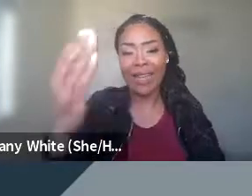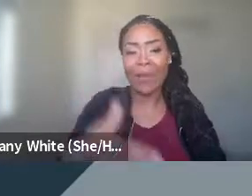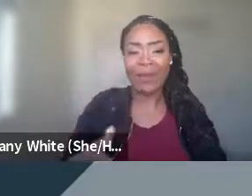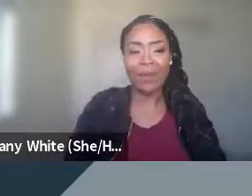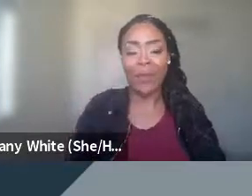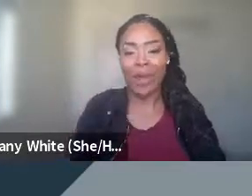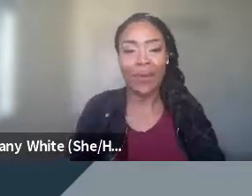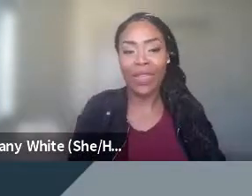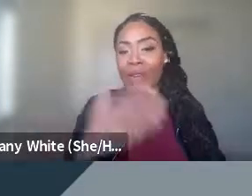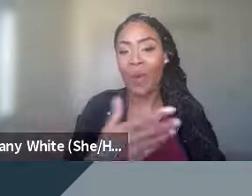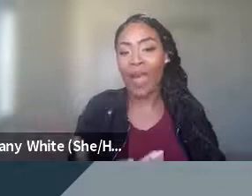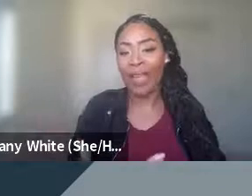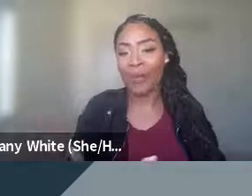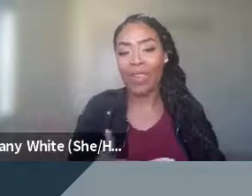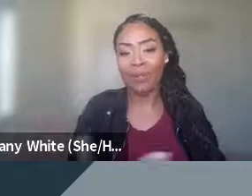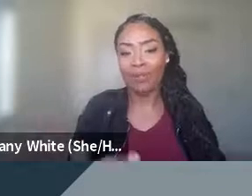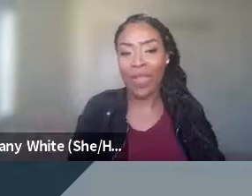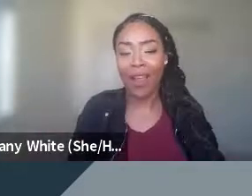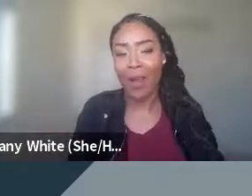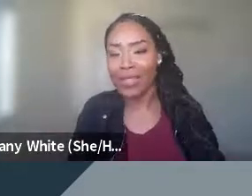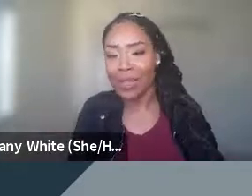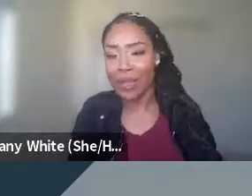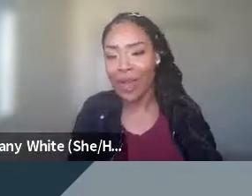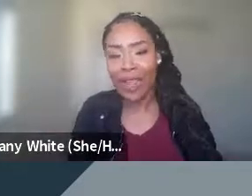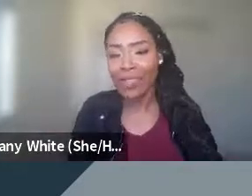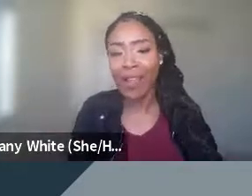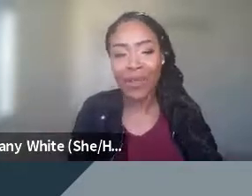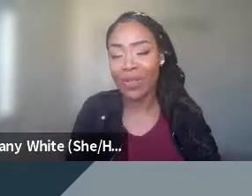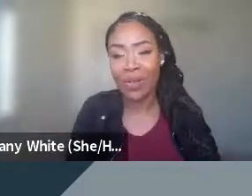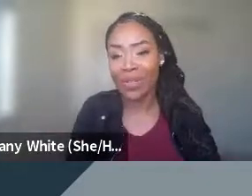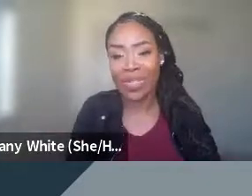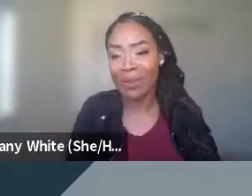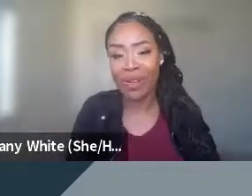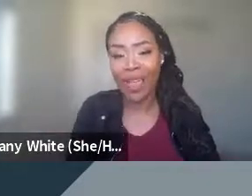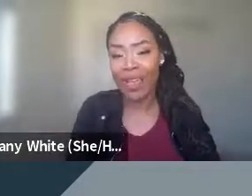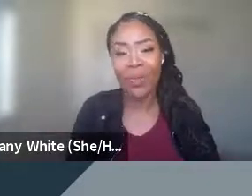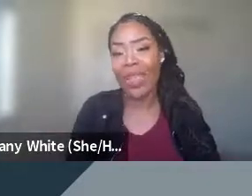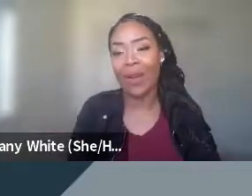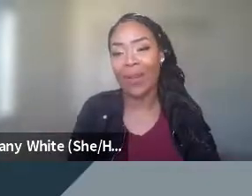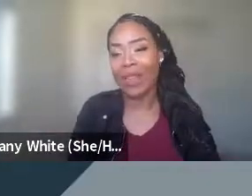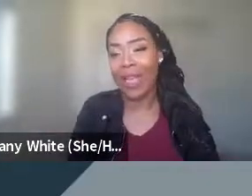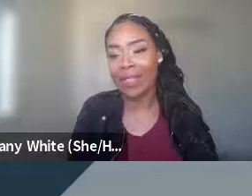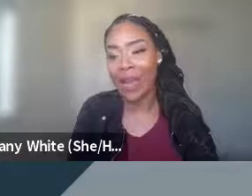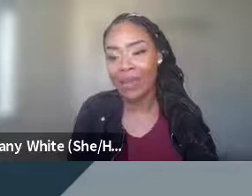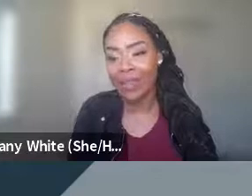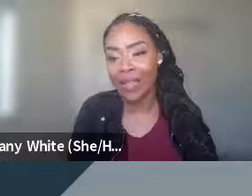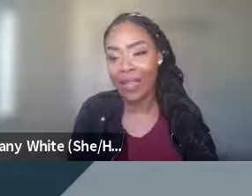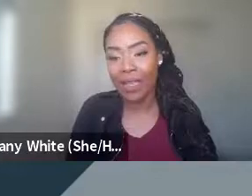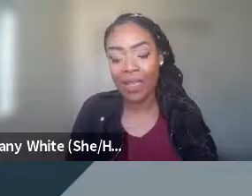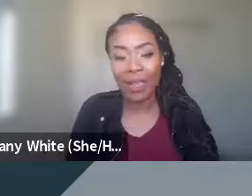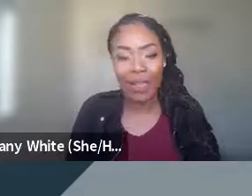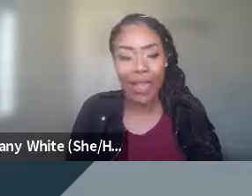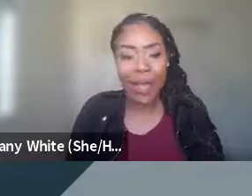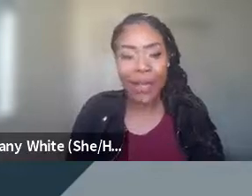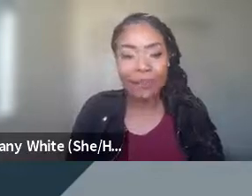the assignments that I made beforehand. We can go back and we can make our own syllabus, right? As long as we're doing the same learning, I don't care what that assignment looks